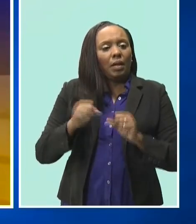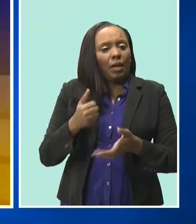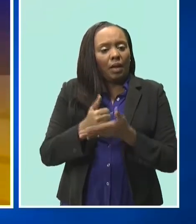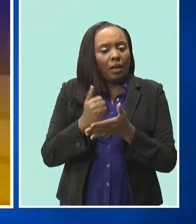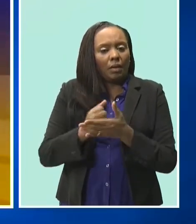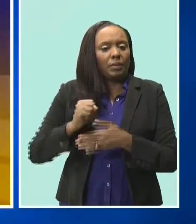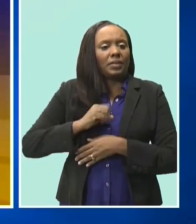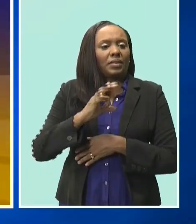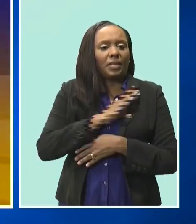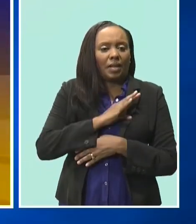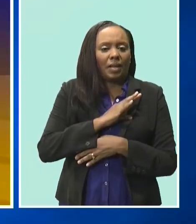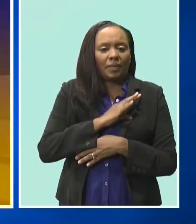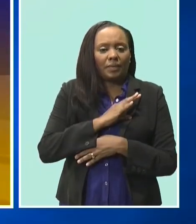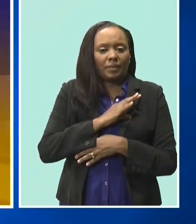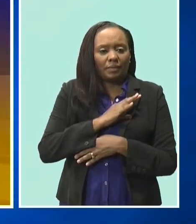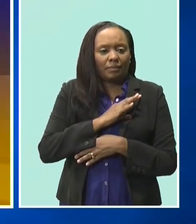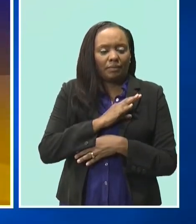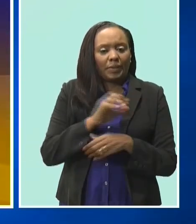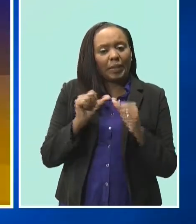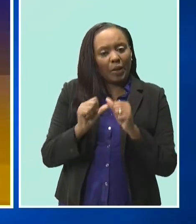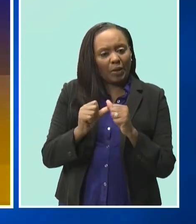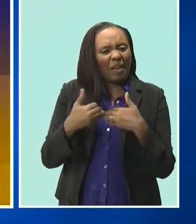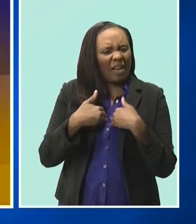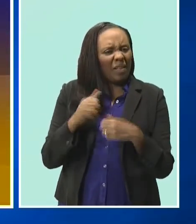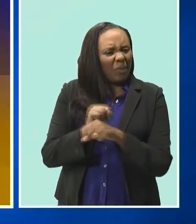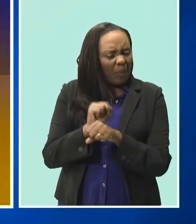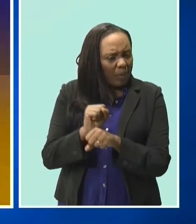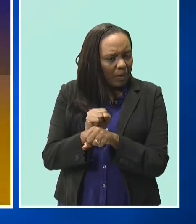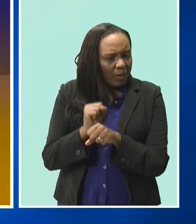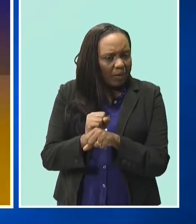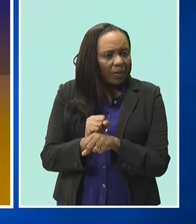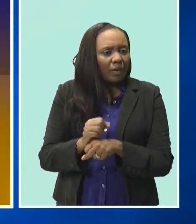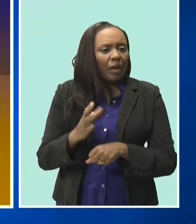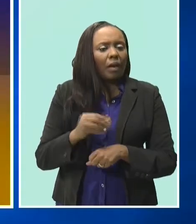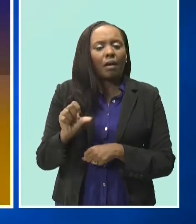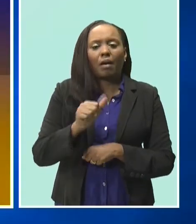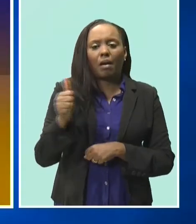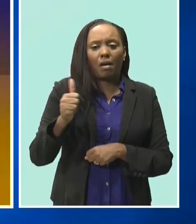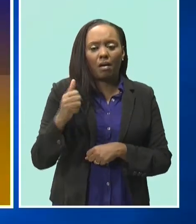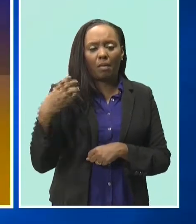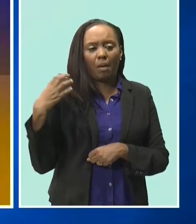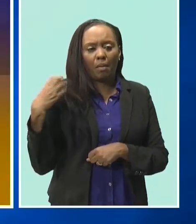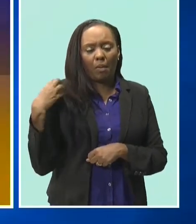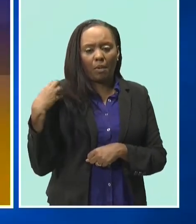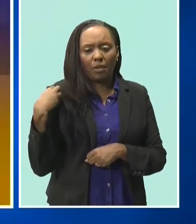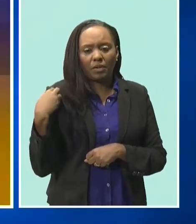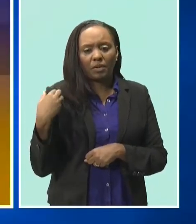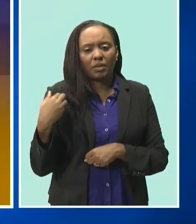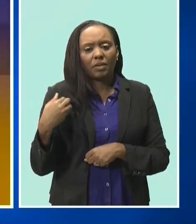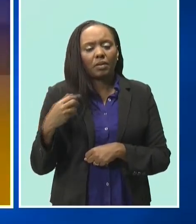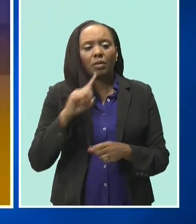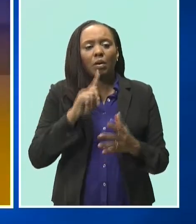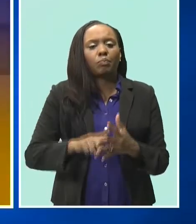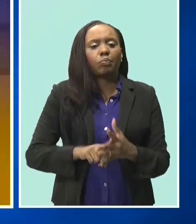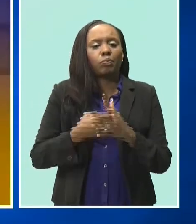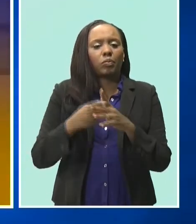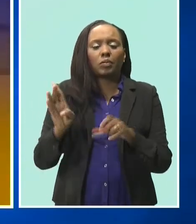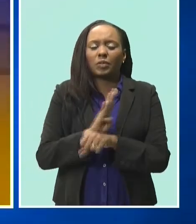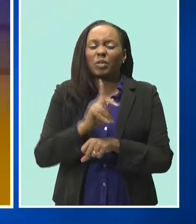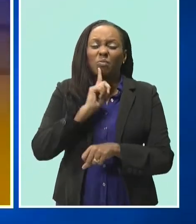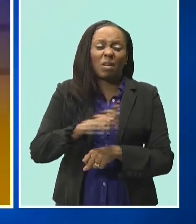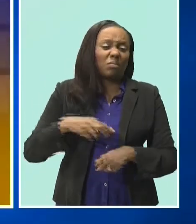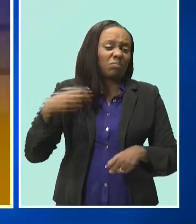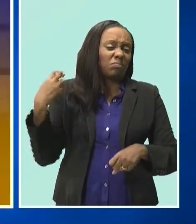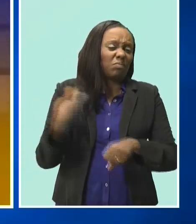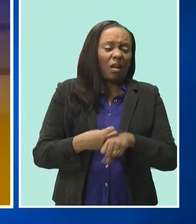and generate some cash flow for them to be able to get back over there and get back to business. Because it has been very, very difficult